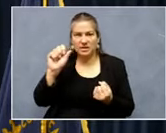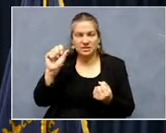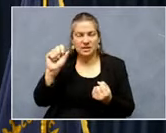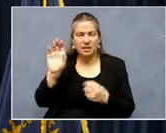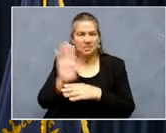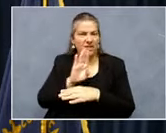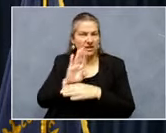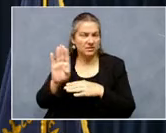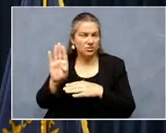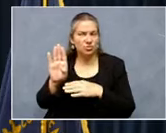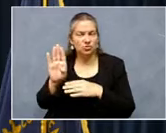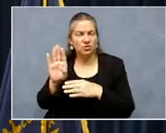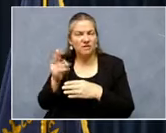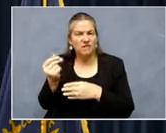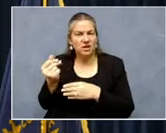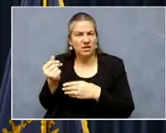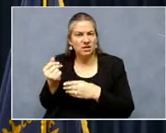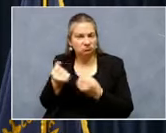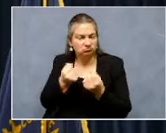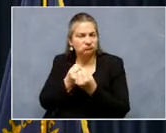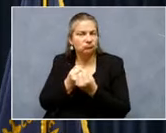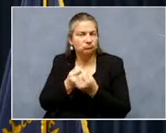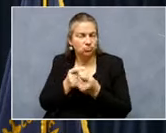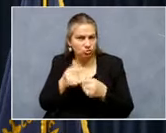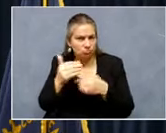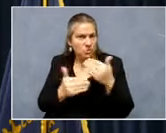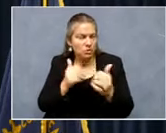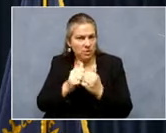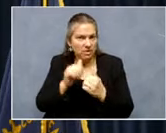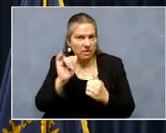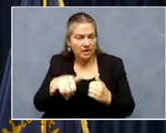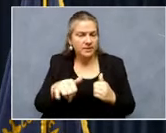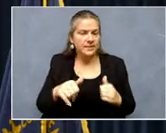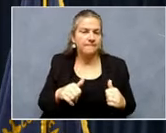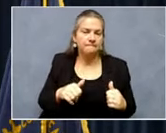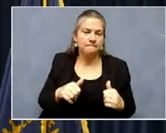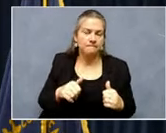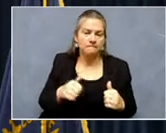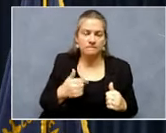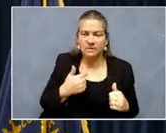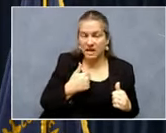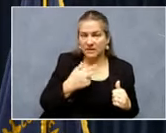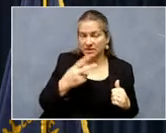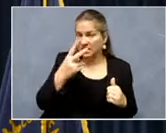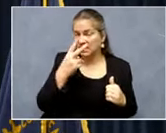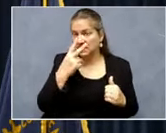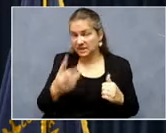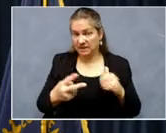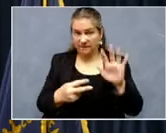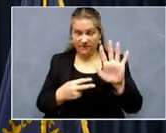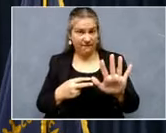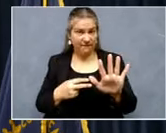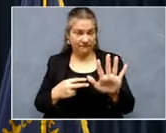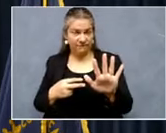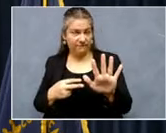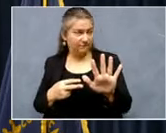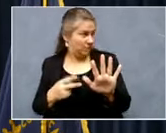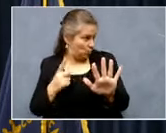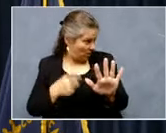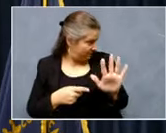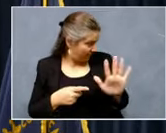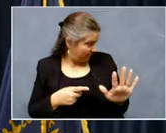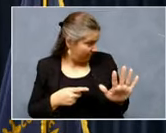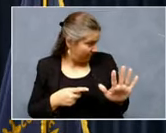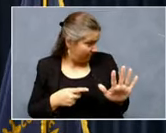to, to move forward with it. Um, I've seen the, the five, am I right, Scotty? It's five, um,